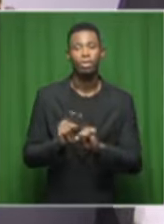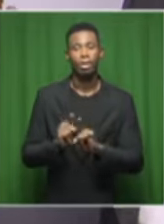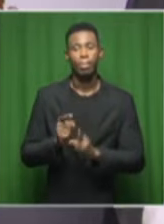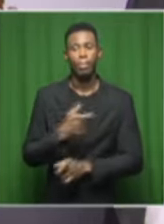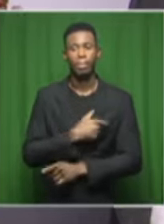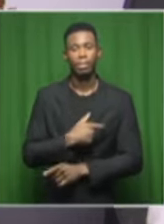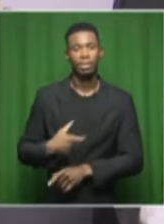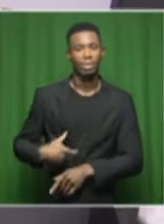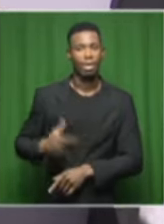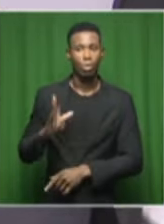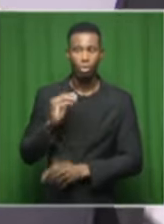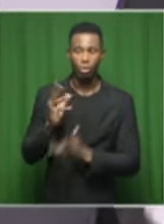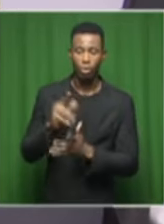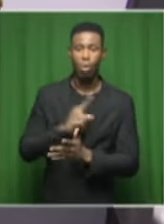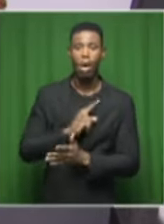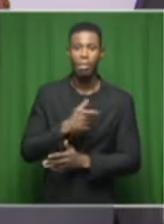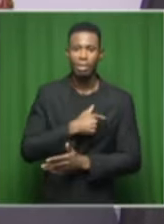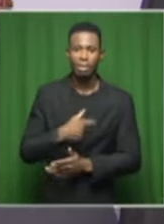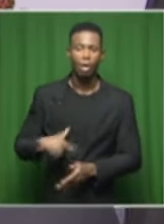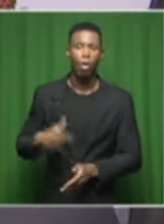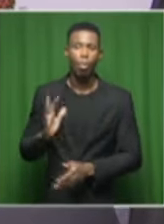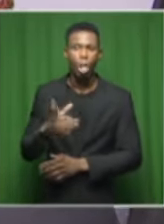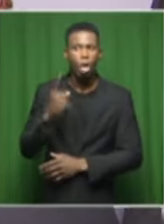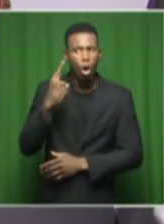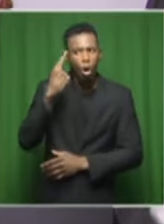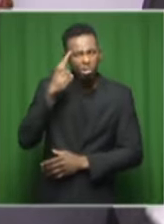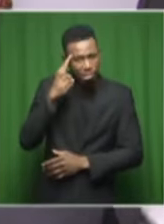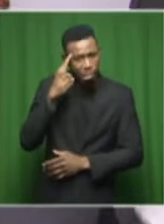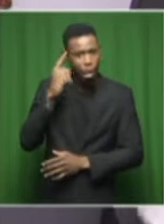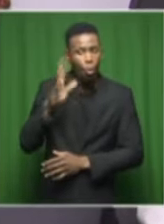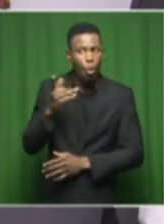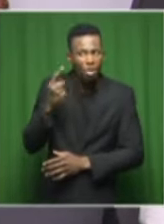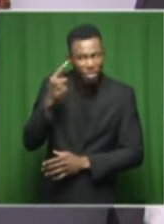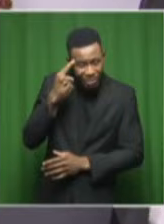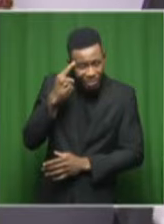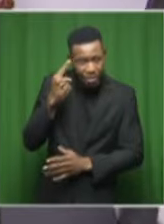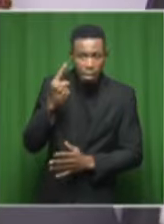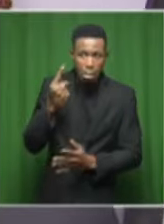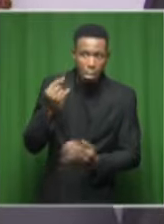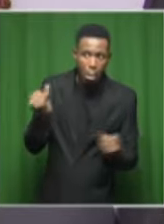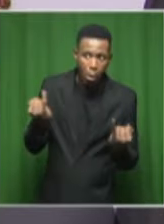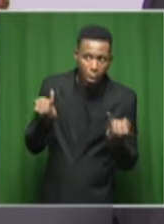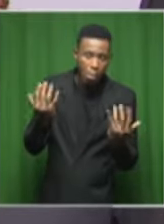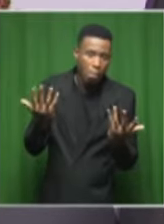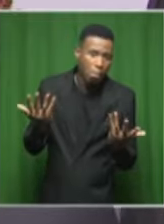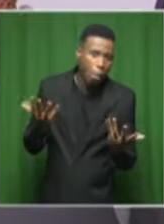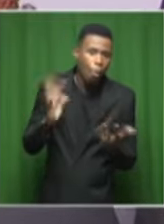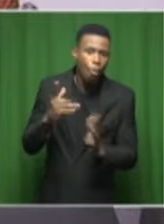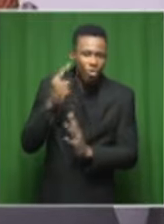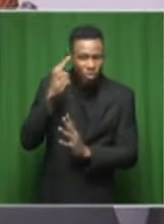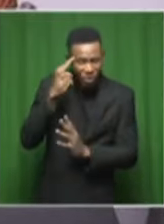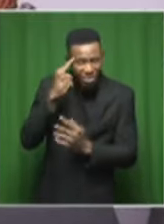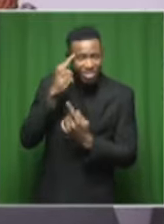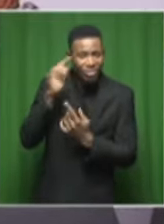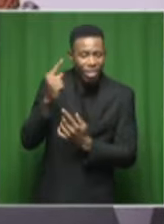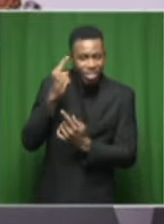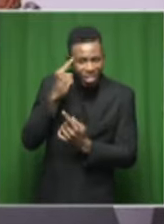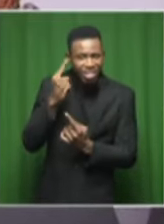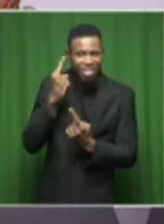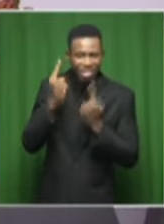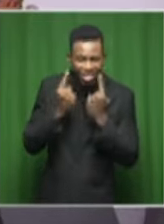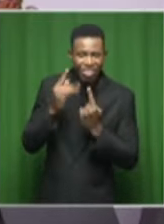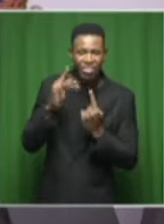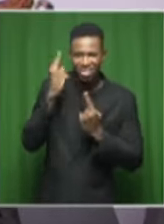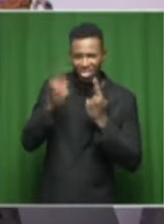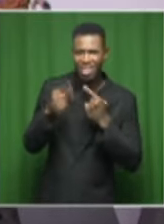consideration. Because he said he will consider. So he's considered, and I think he appreciates